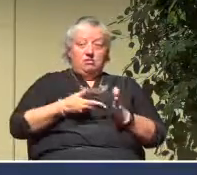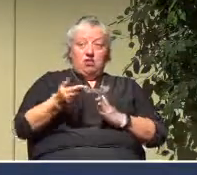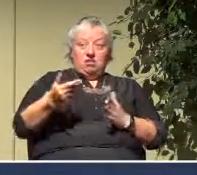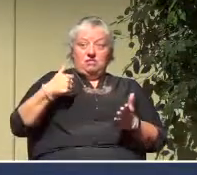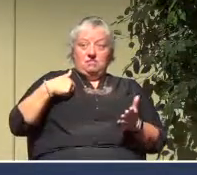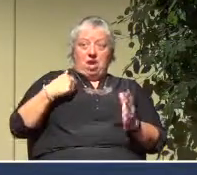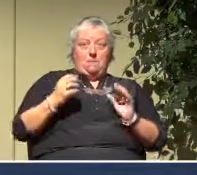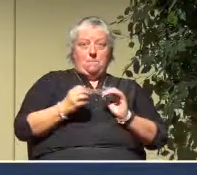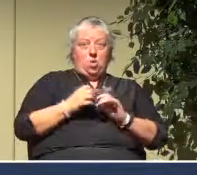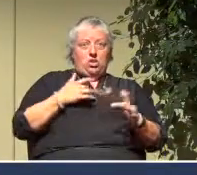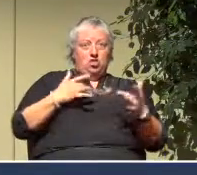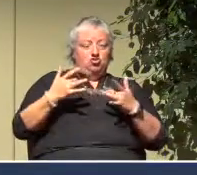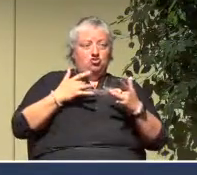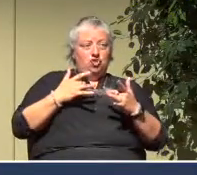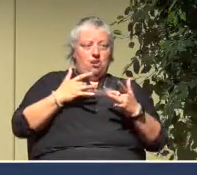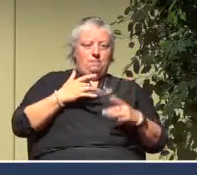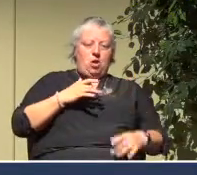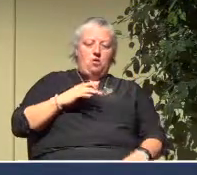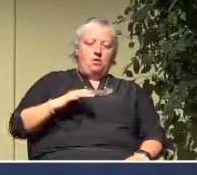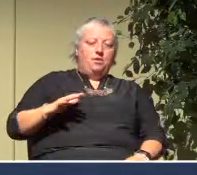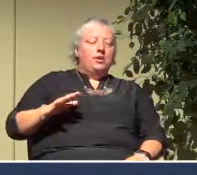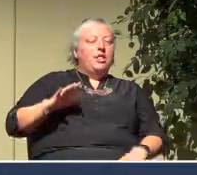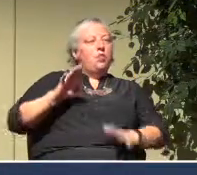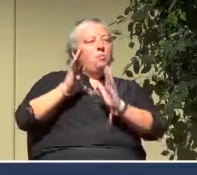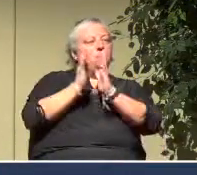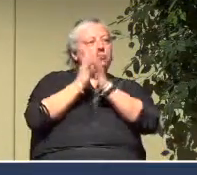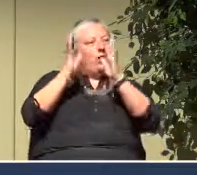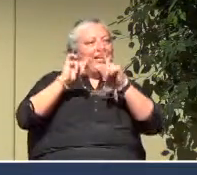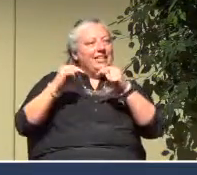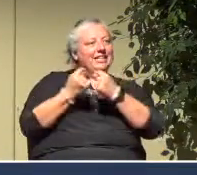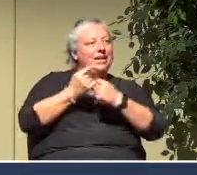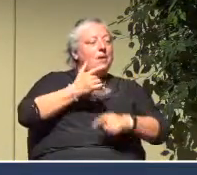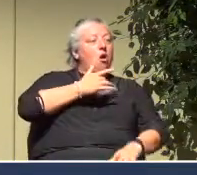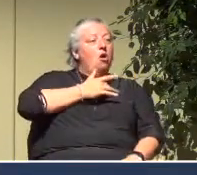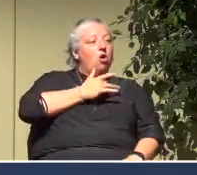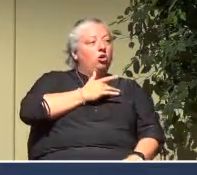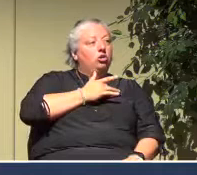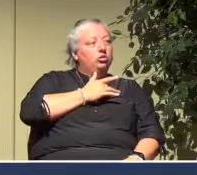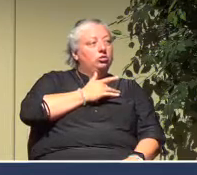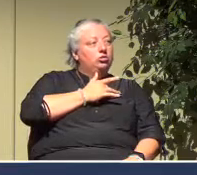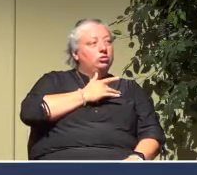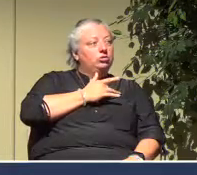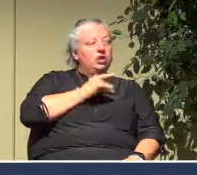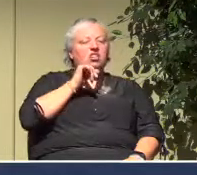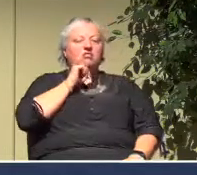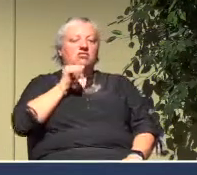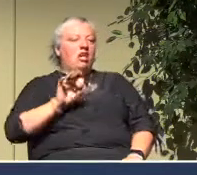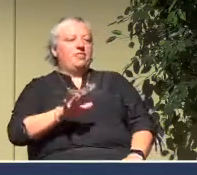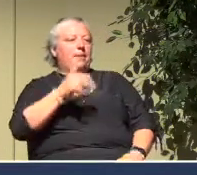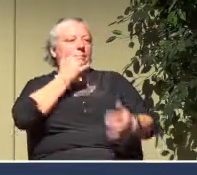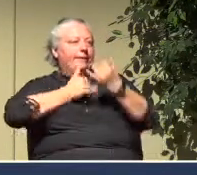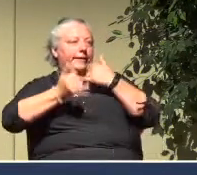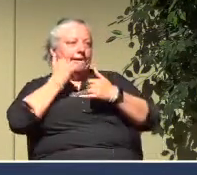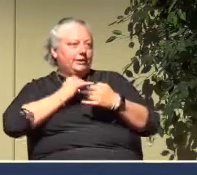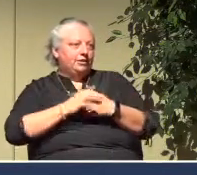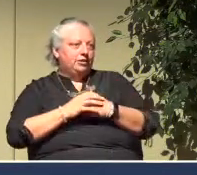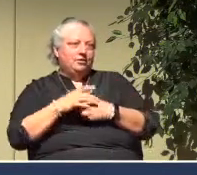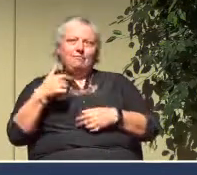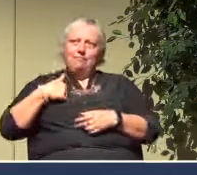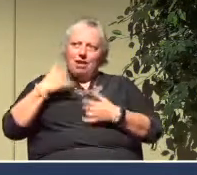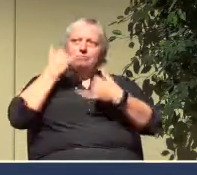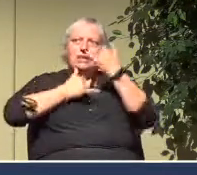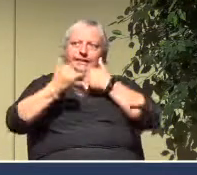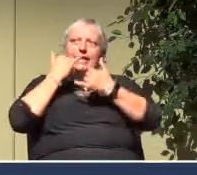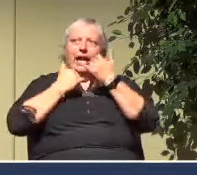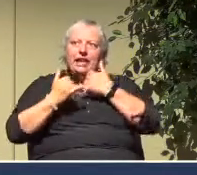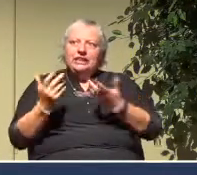concerned about the heart that is there than about whether somebody makes a mistake or not. That's okay. I make mistakes. And